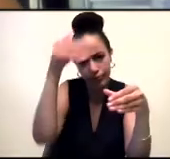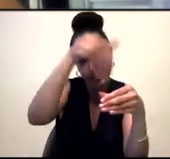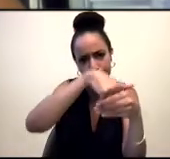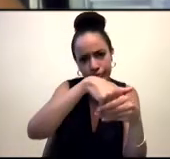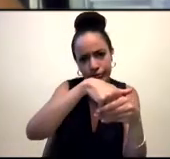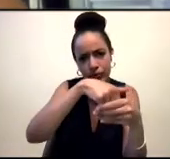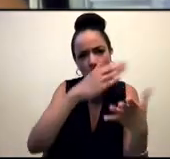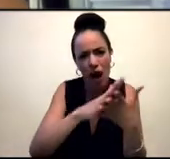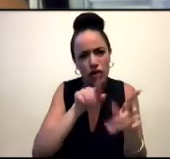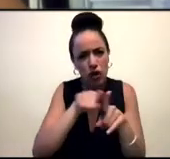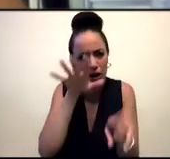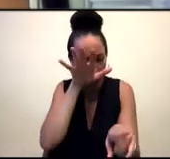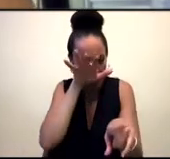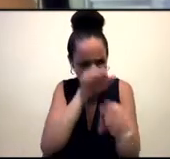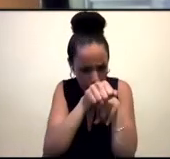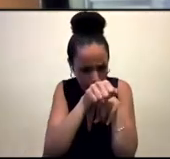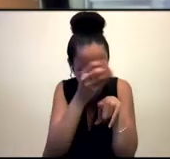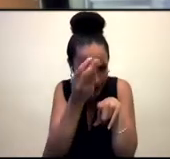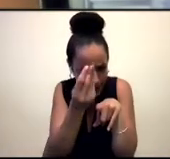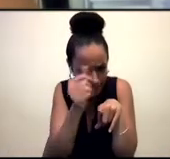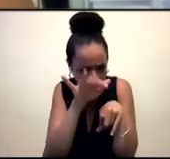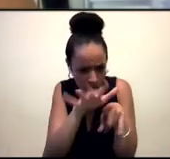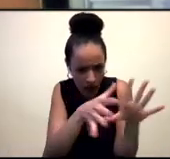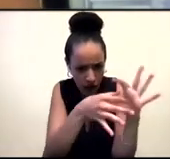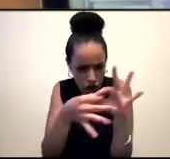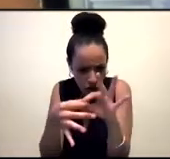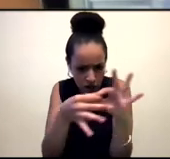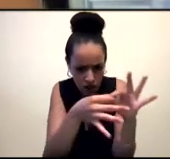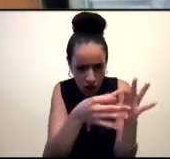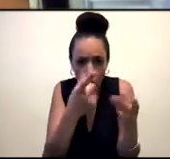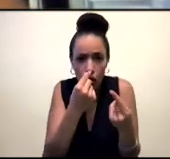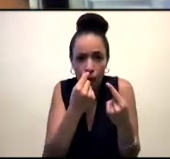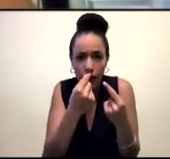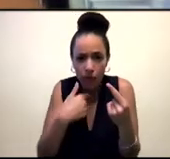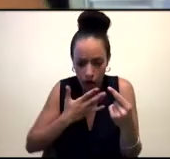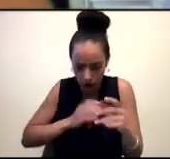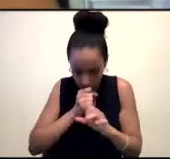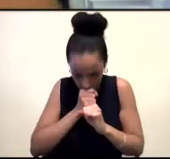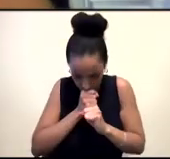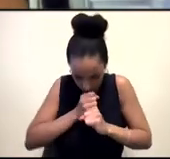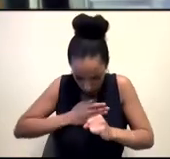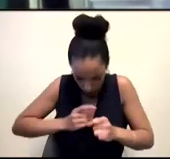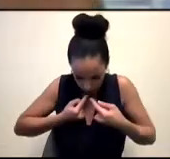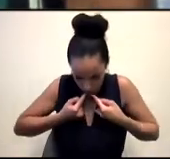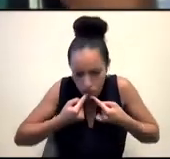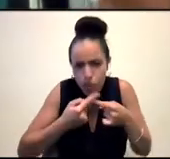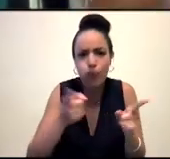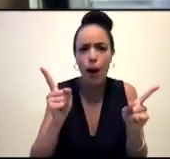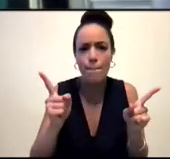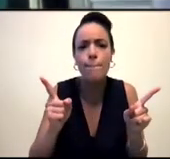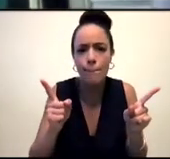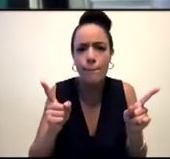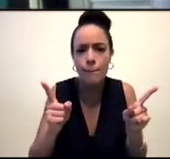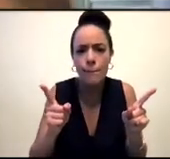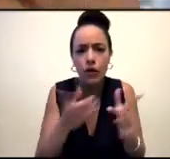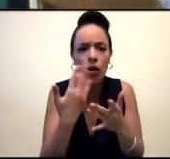thing in relationship, right? Sometimes it's wanting to break a silence on something. So there's been moments about like where I've done things around like